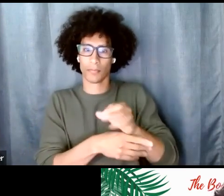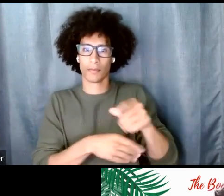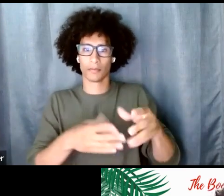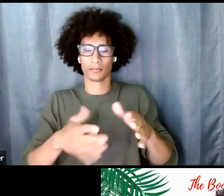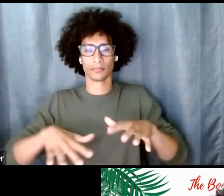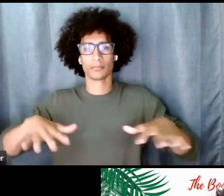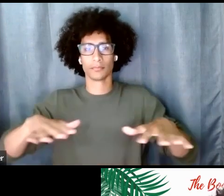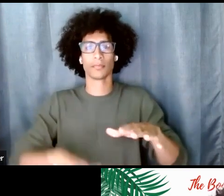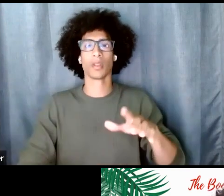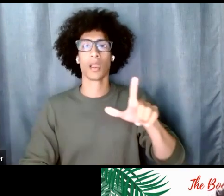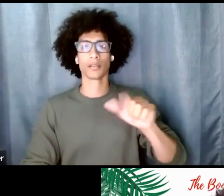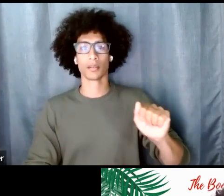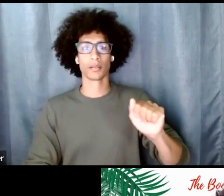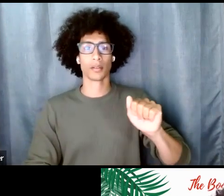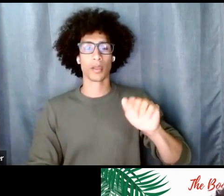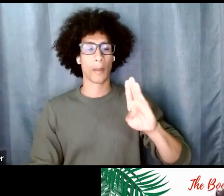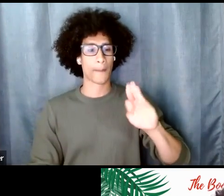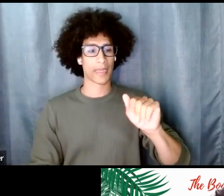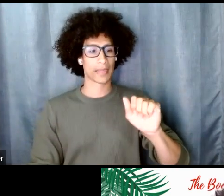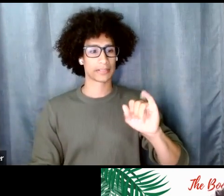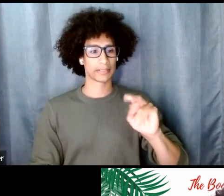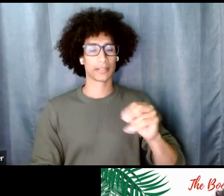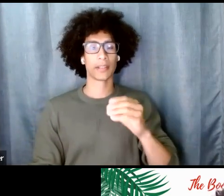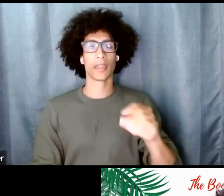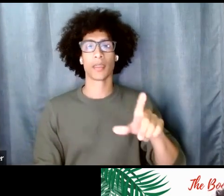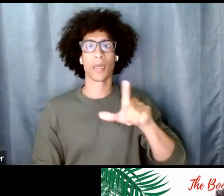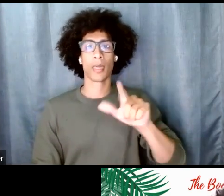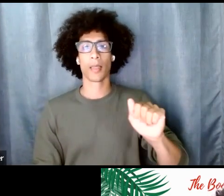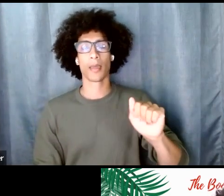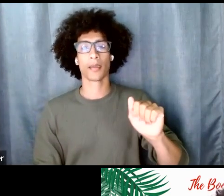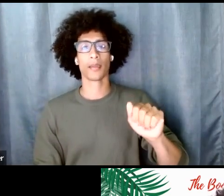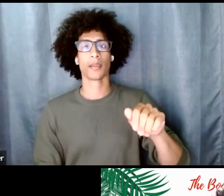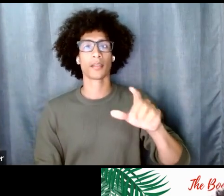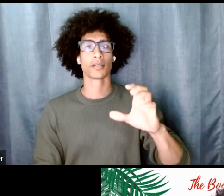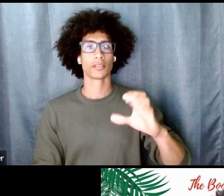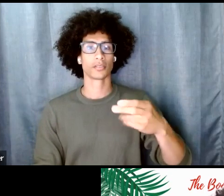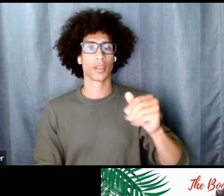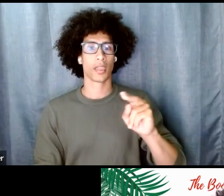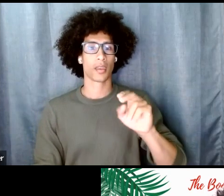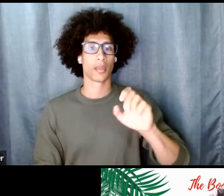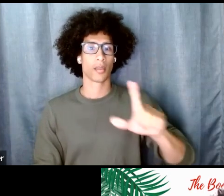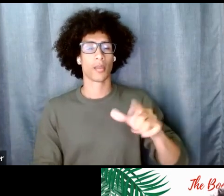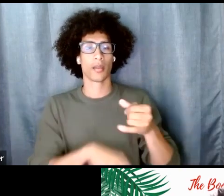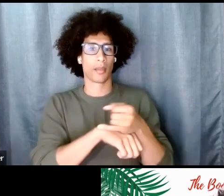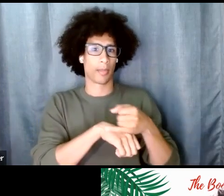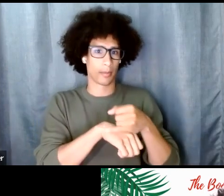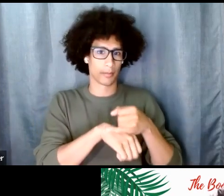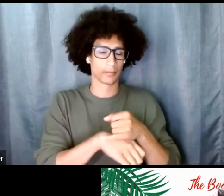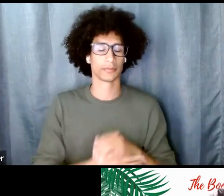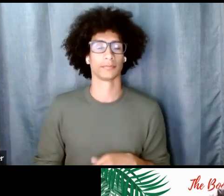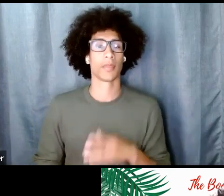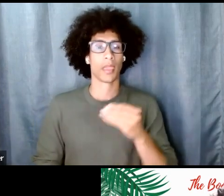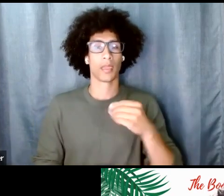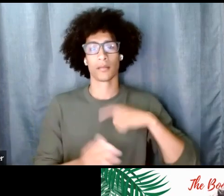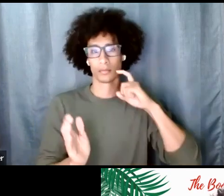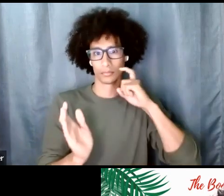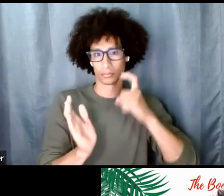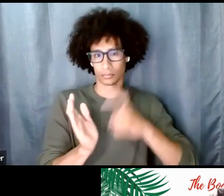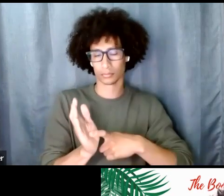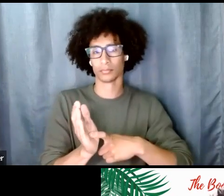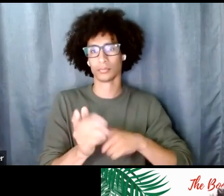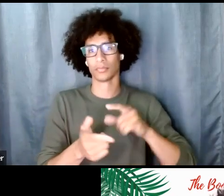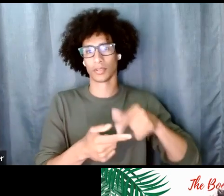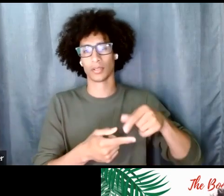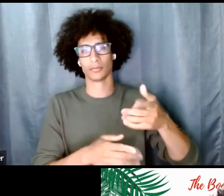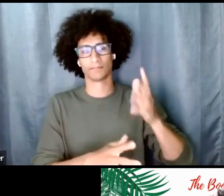and the southern channel islands and um i want to also recognize the traditional ancestral and unceded land that